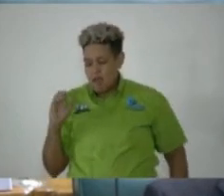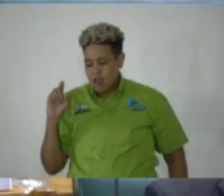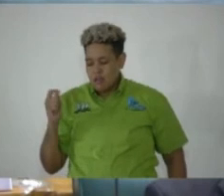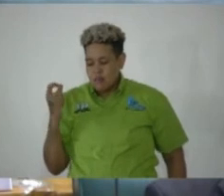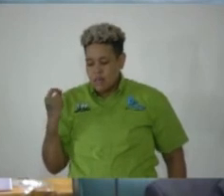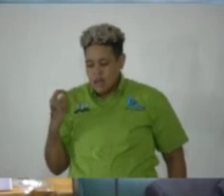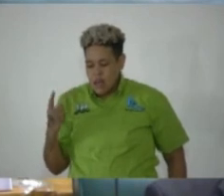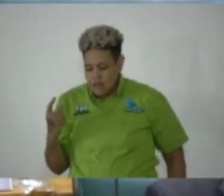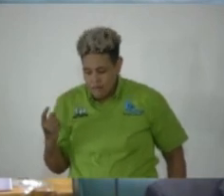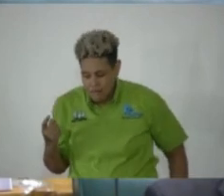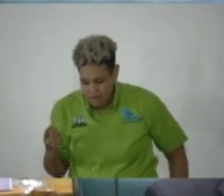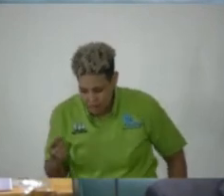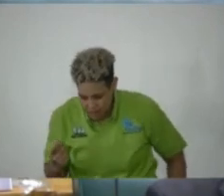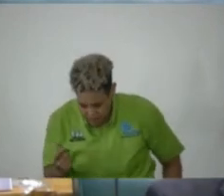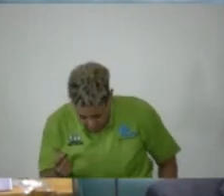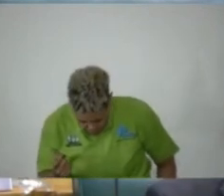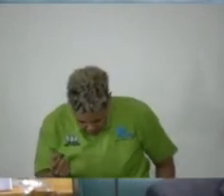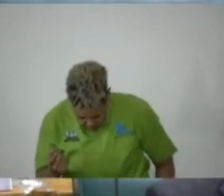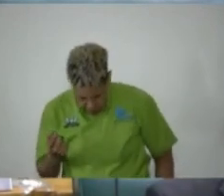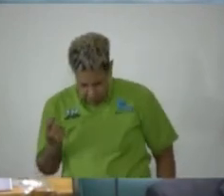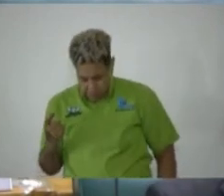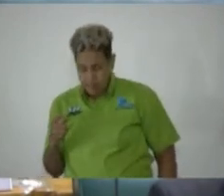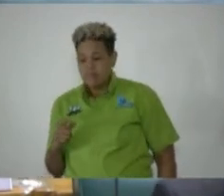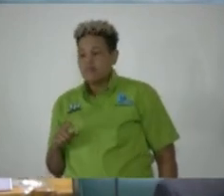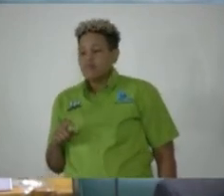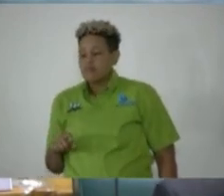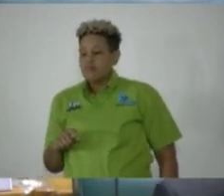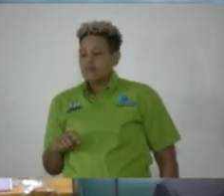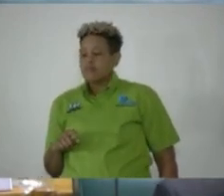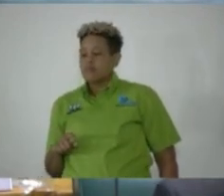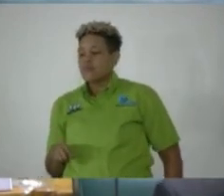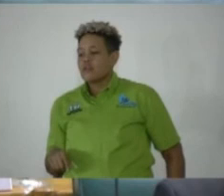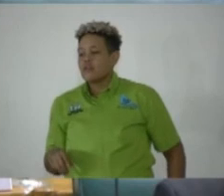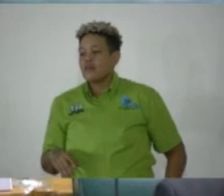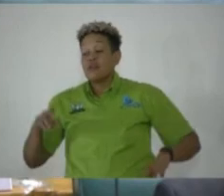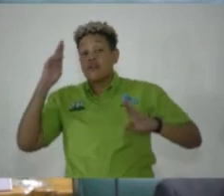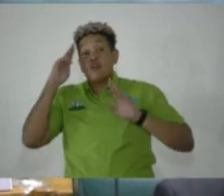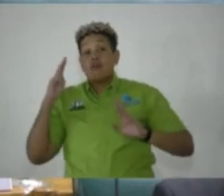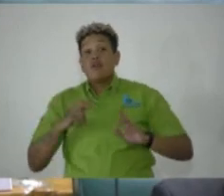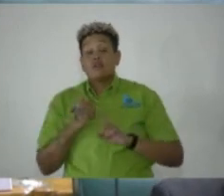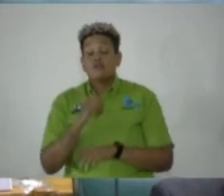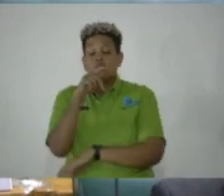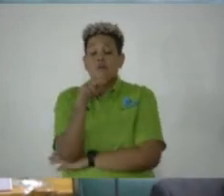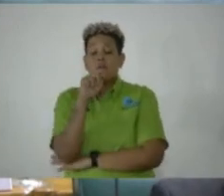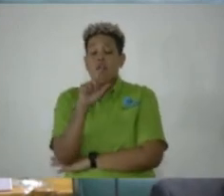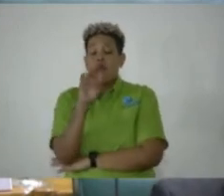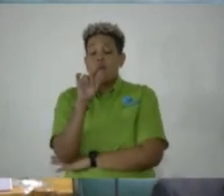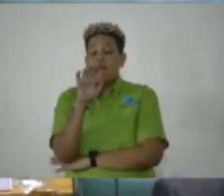that the right excellent Paul Bogle